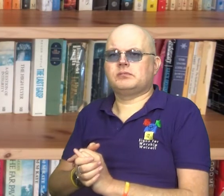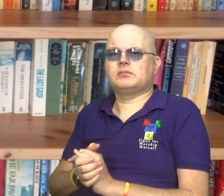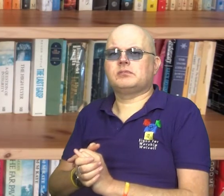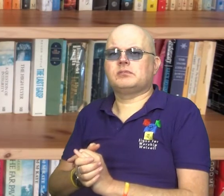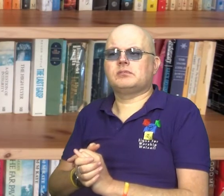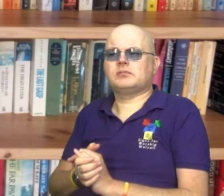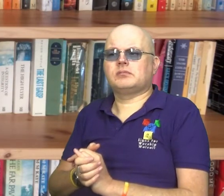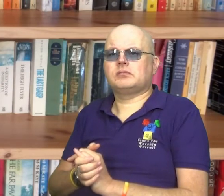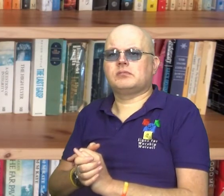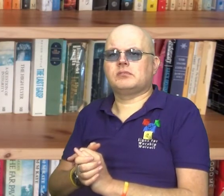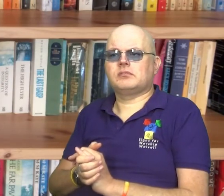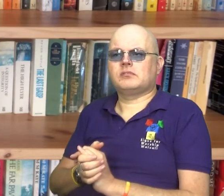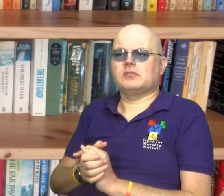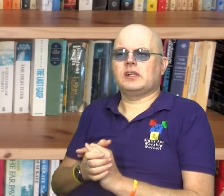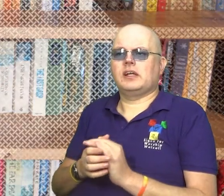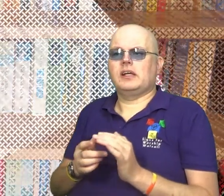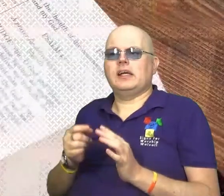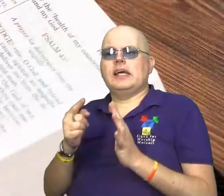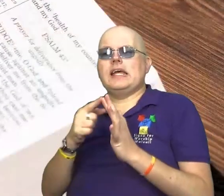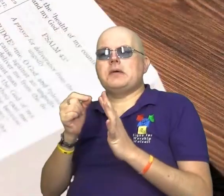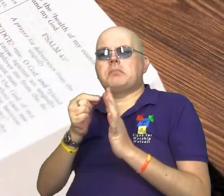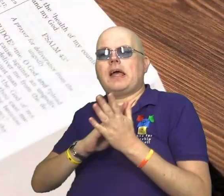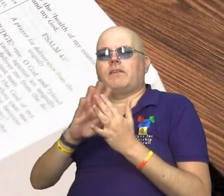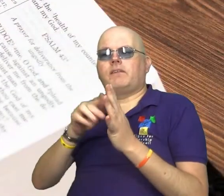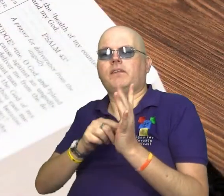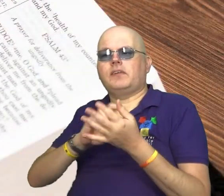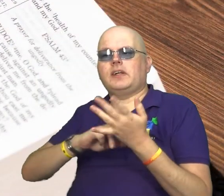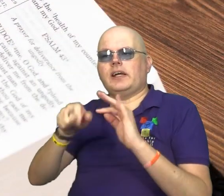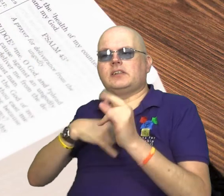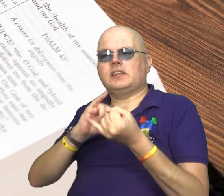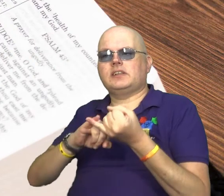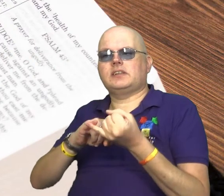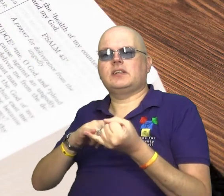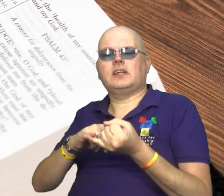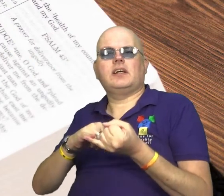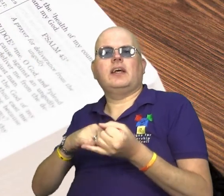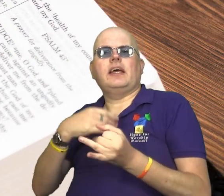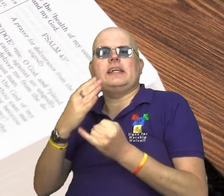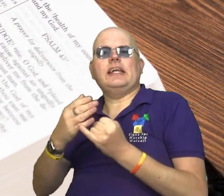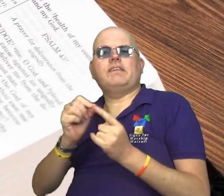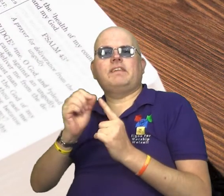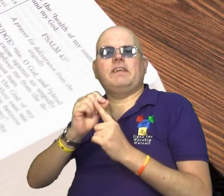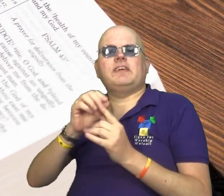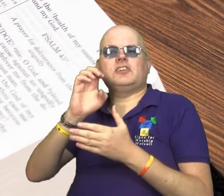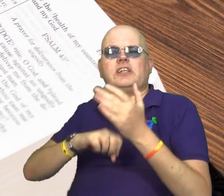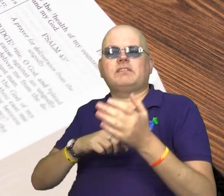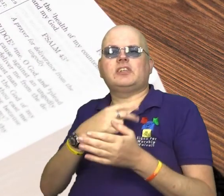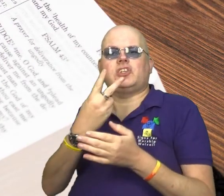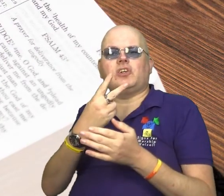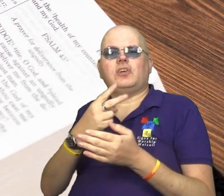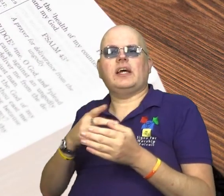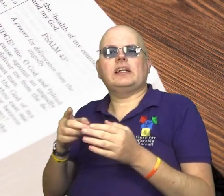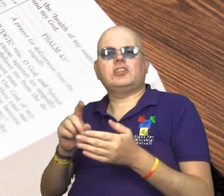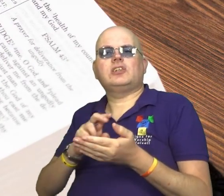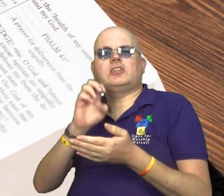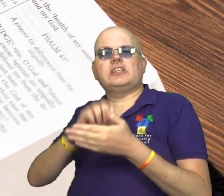I don't know if you've ever noticed Epaphroditus when you read the Bible. He appears towards the end of Philippians chapter 2